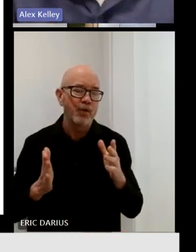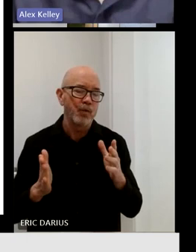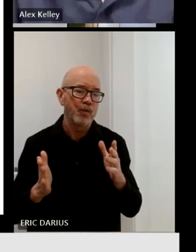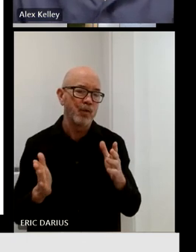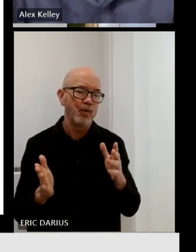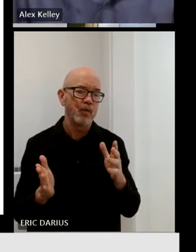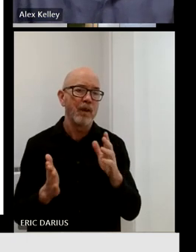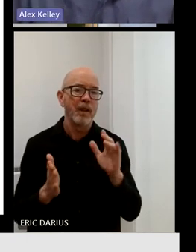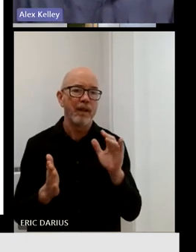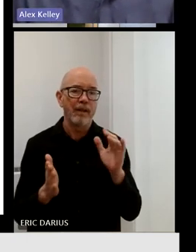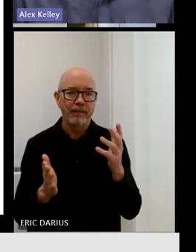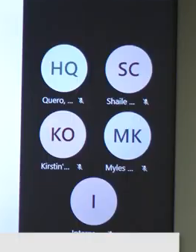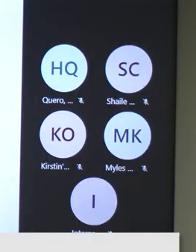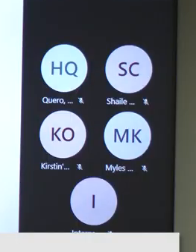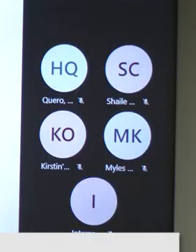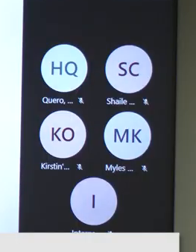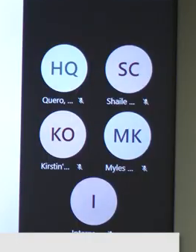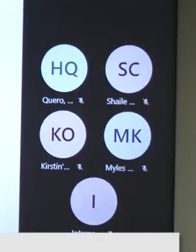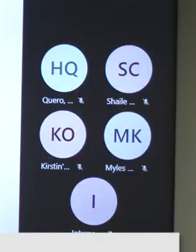for the state.